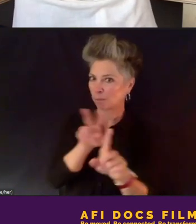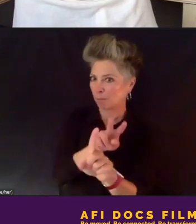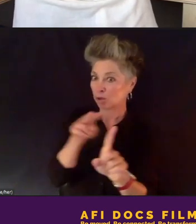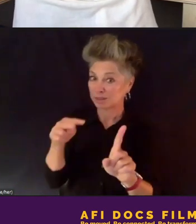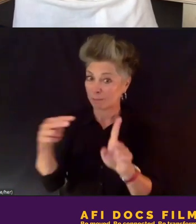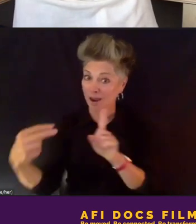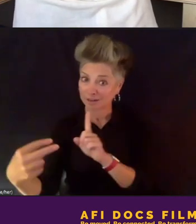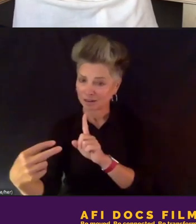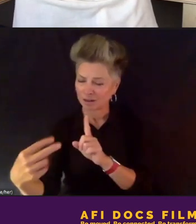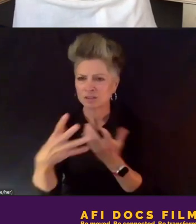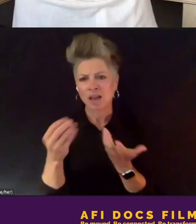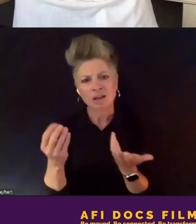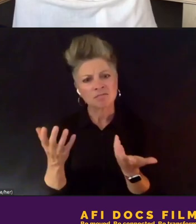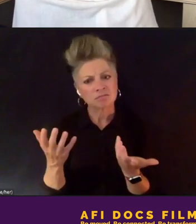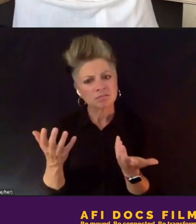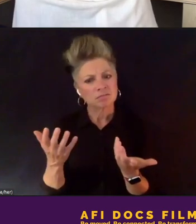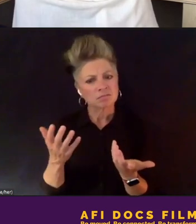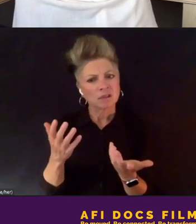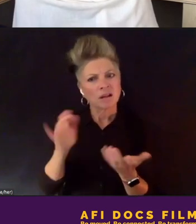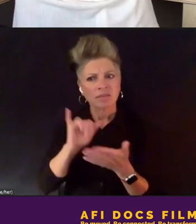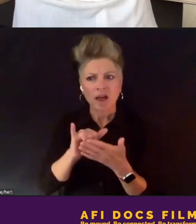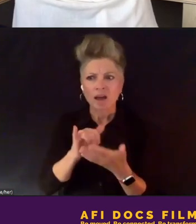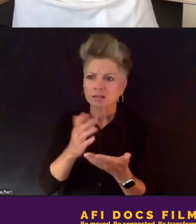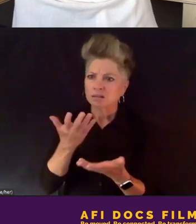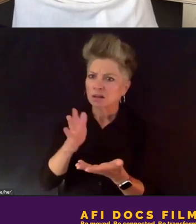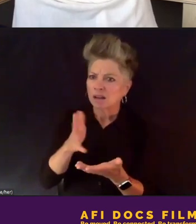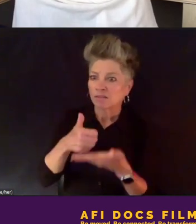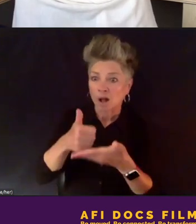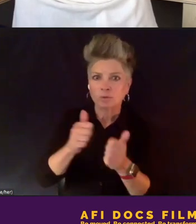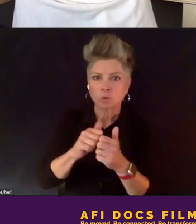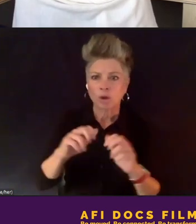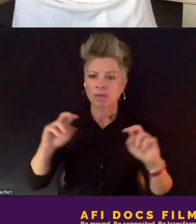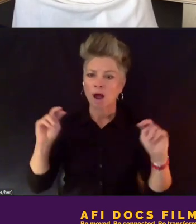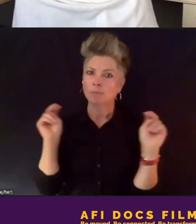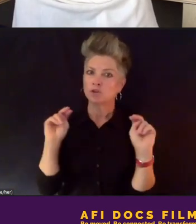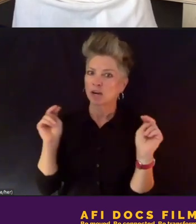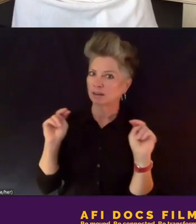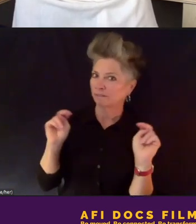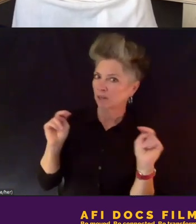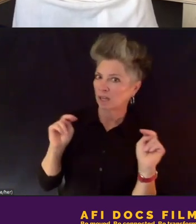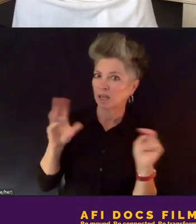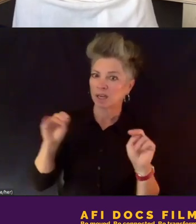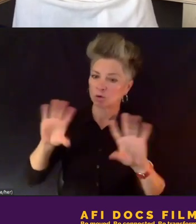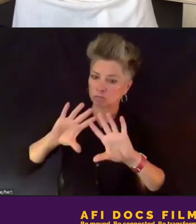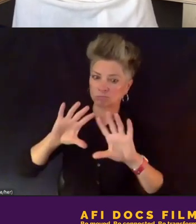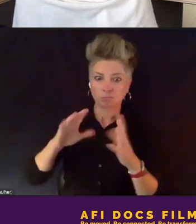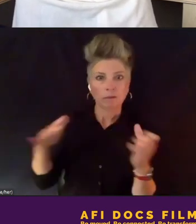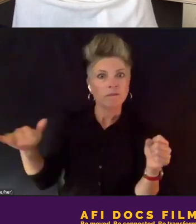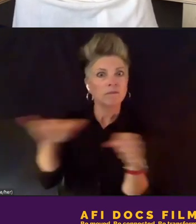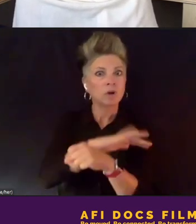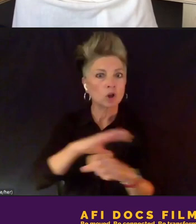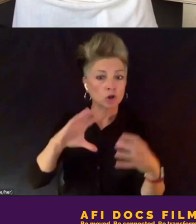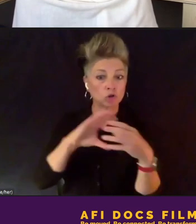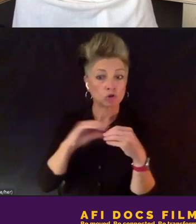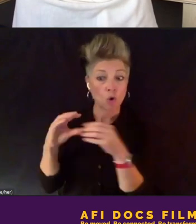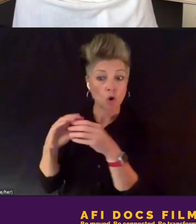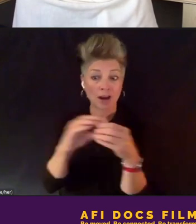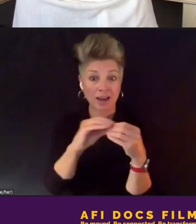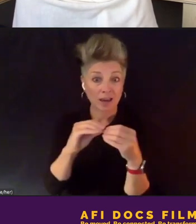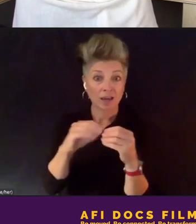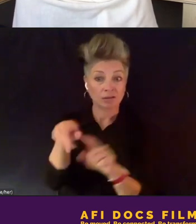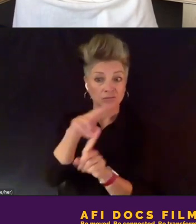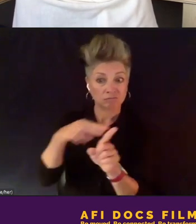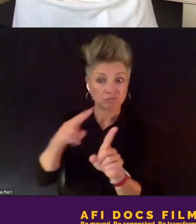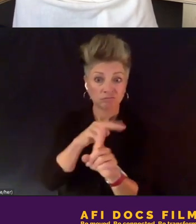with some amount of objectivity, if you will, you know, and round out the story. You also have the family, you know, that you've talked